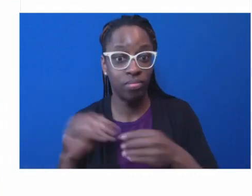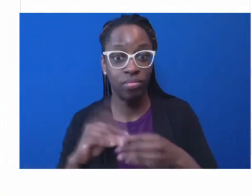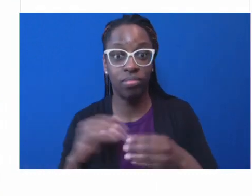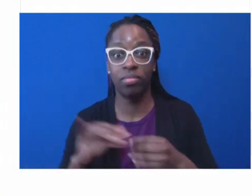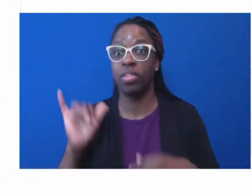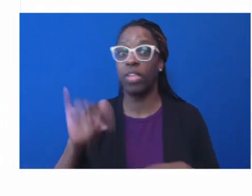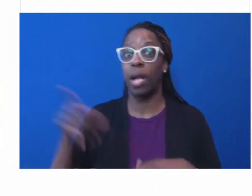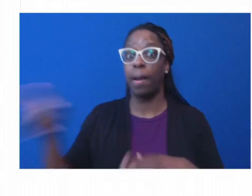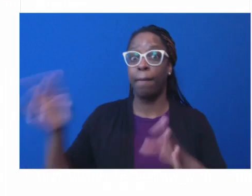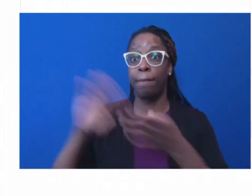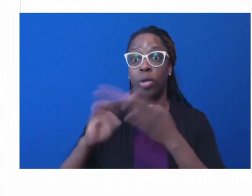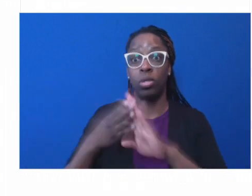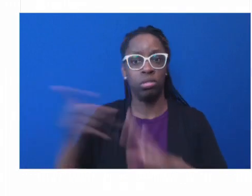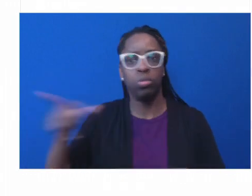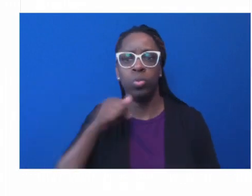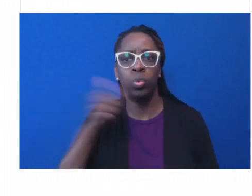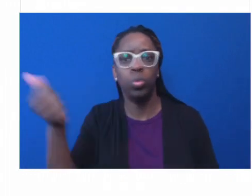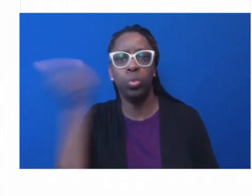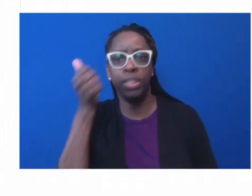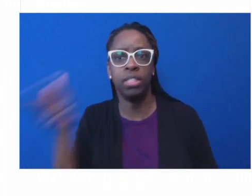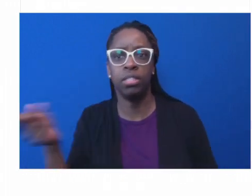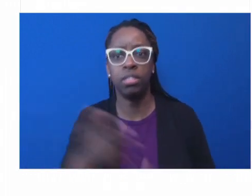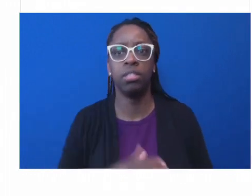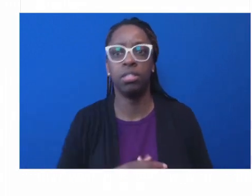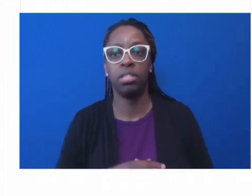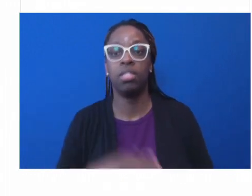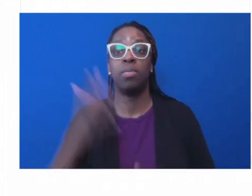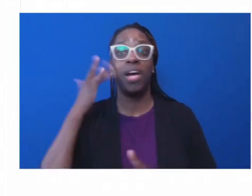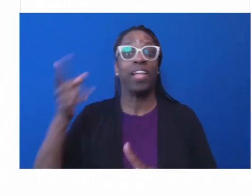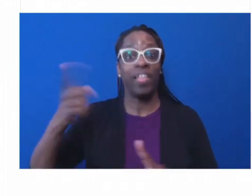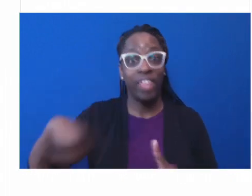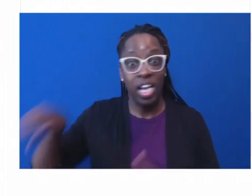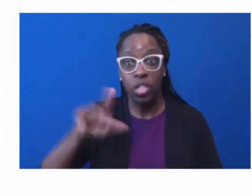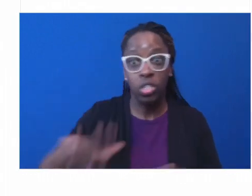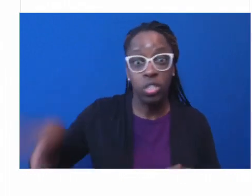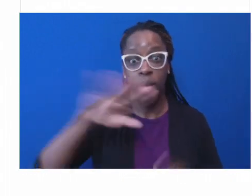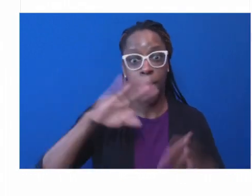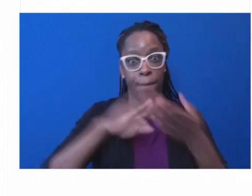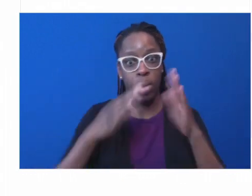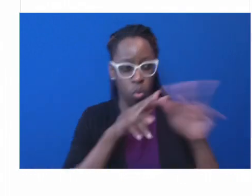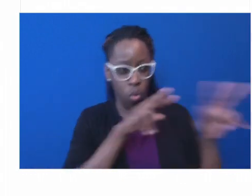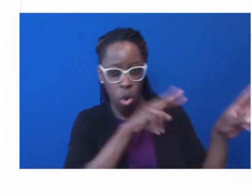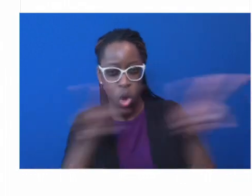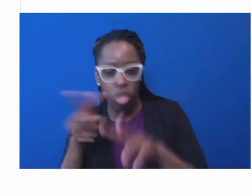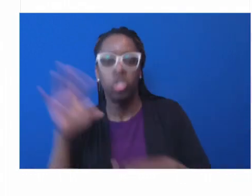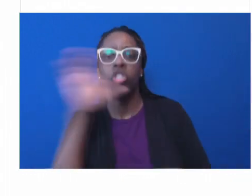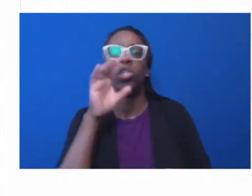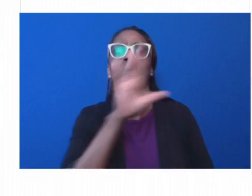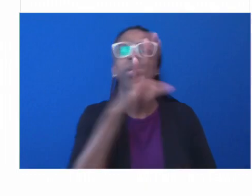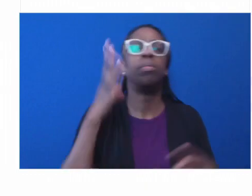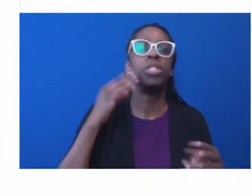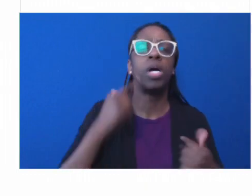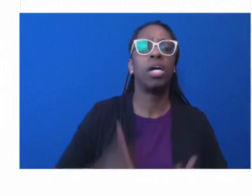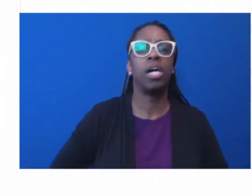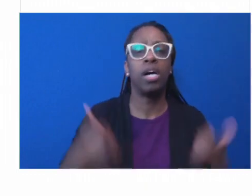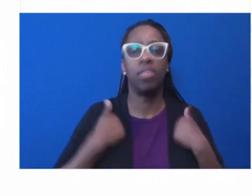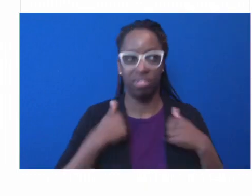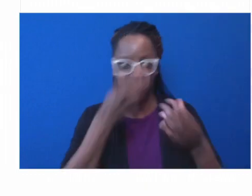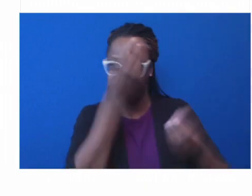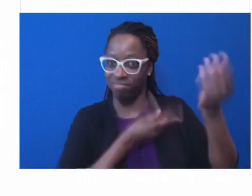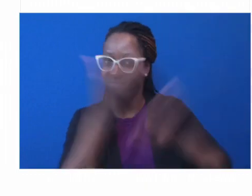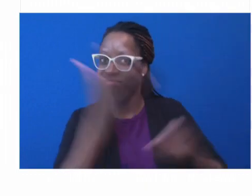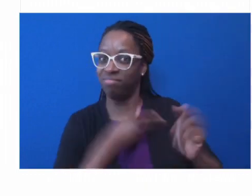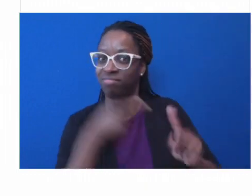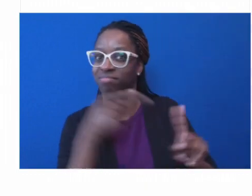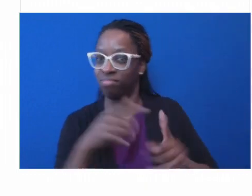them what the problems are and defining their neighborhoods as food deserts and all kinds of things that we don't have solutions for. So